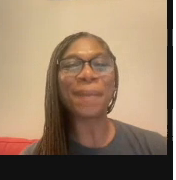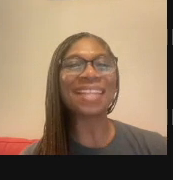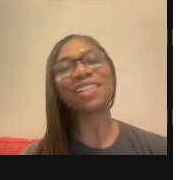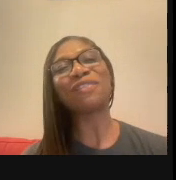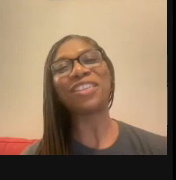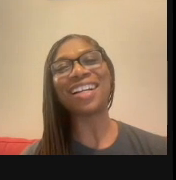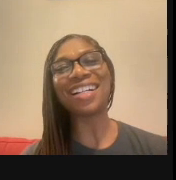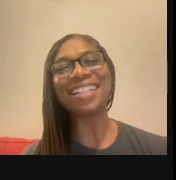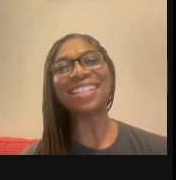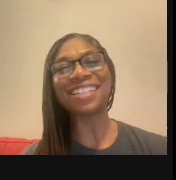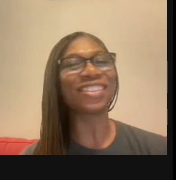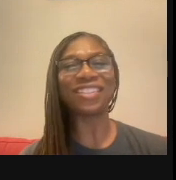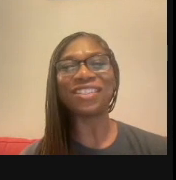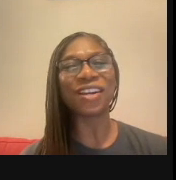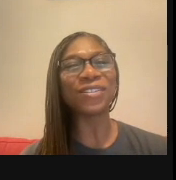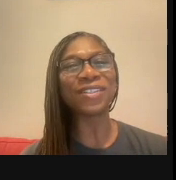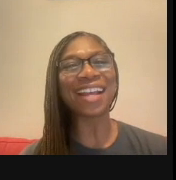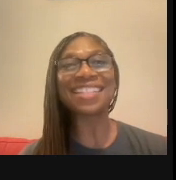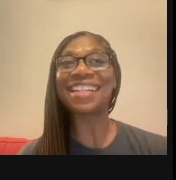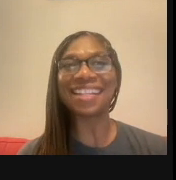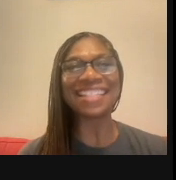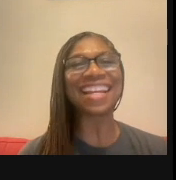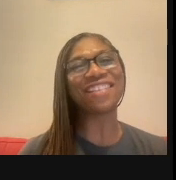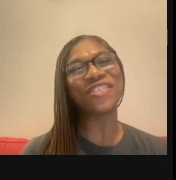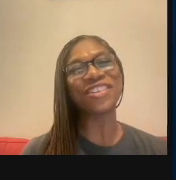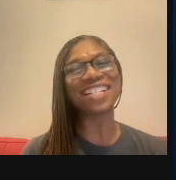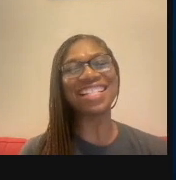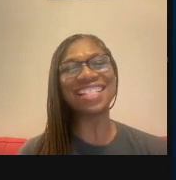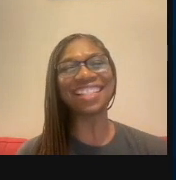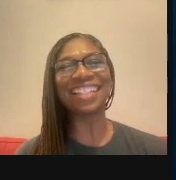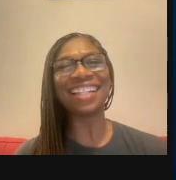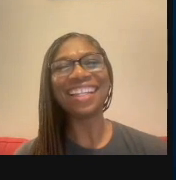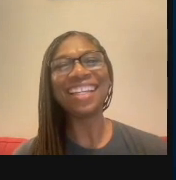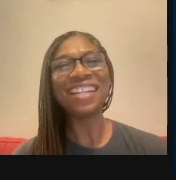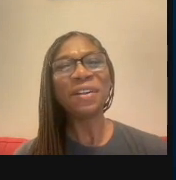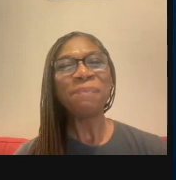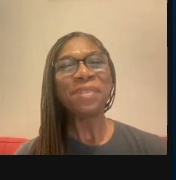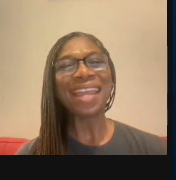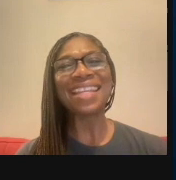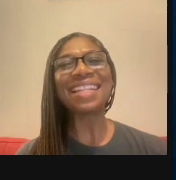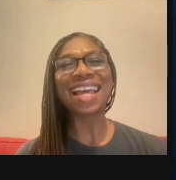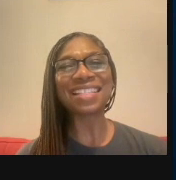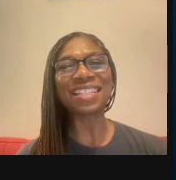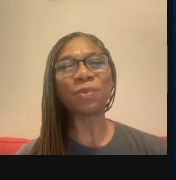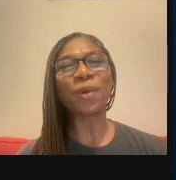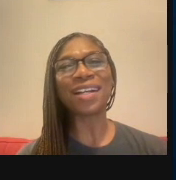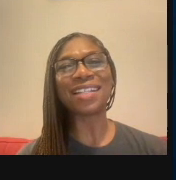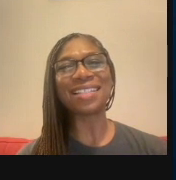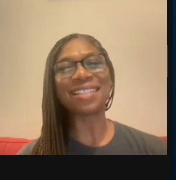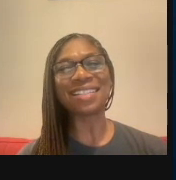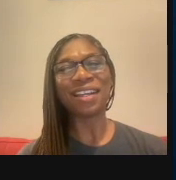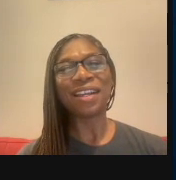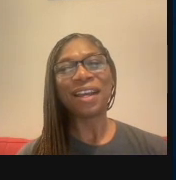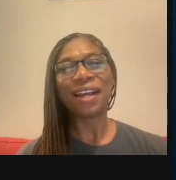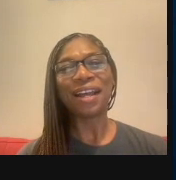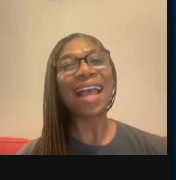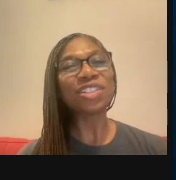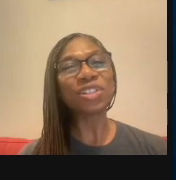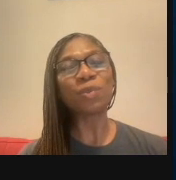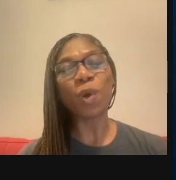the best of luck. You know, you guys get it done for us. And then lastly was